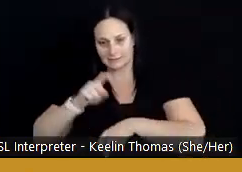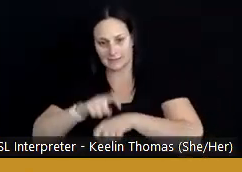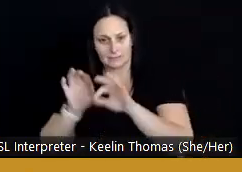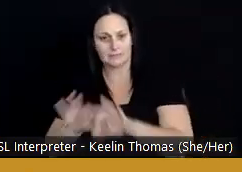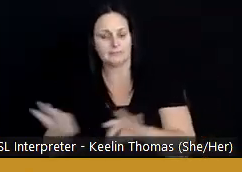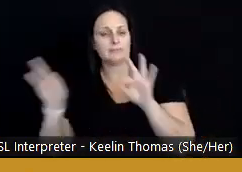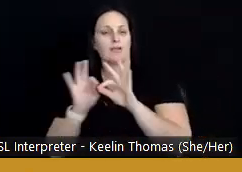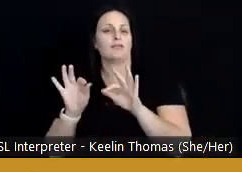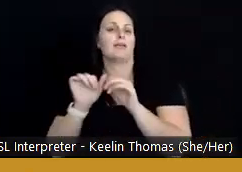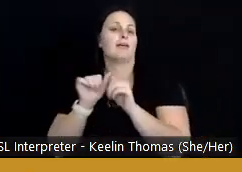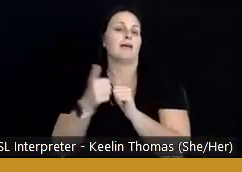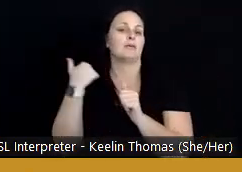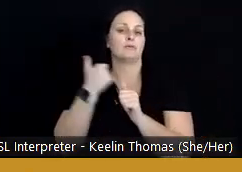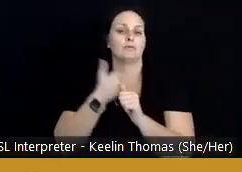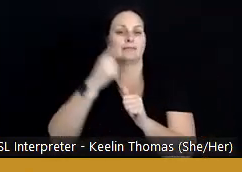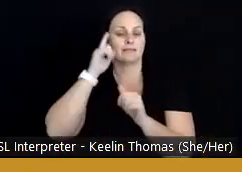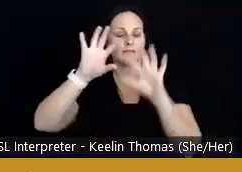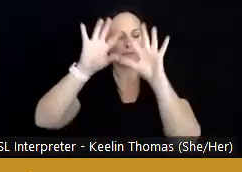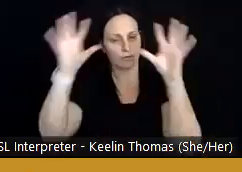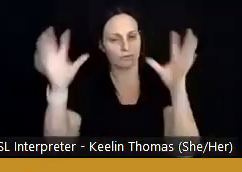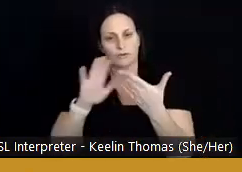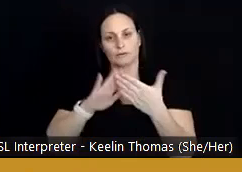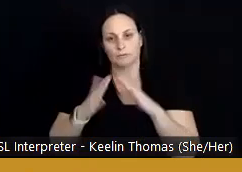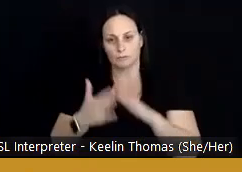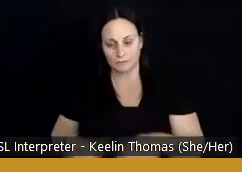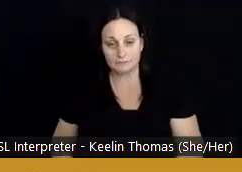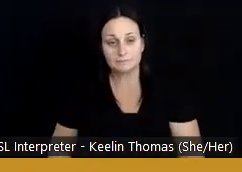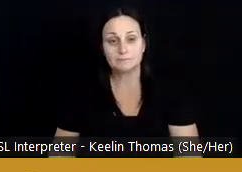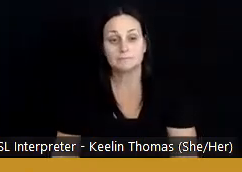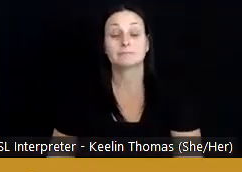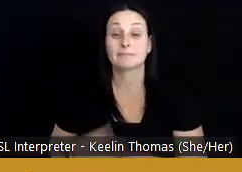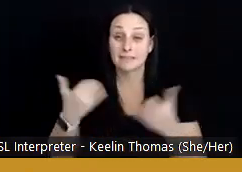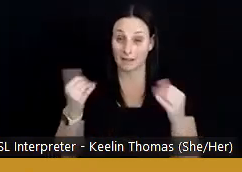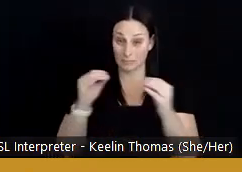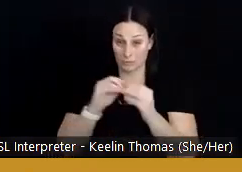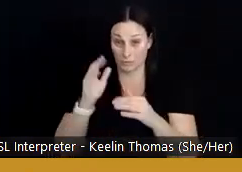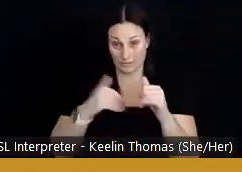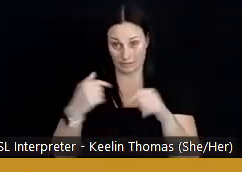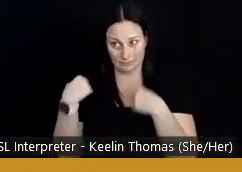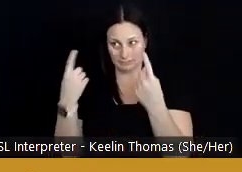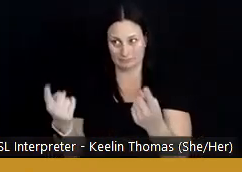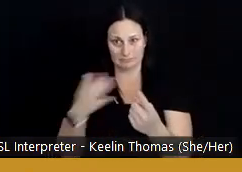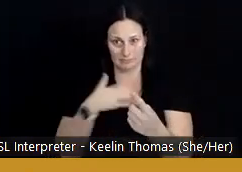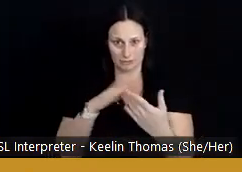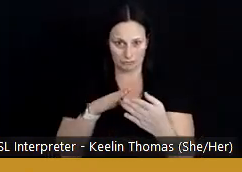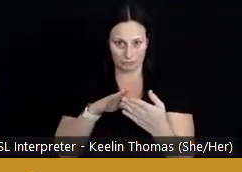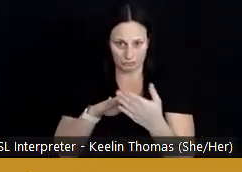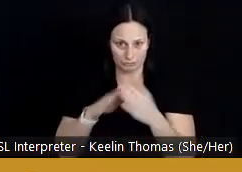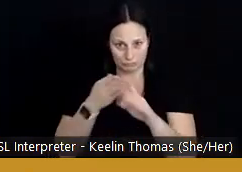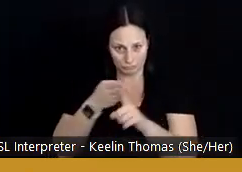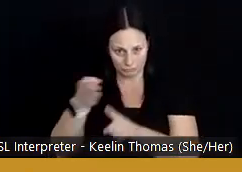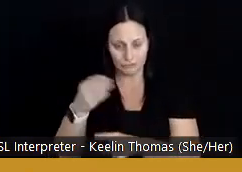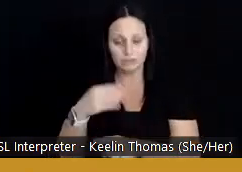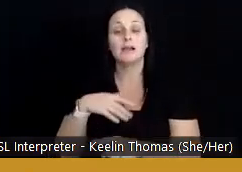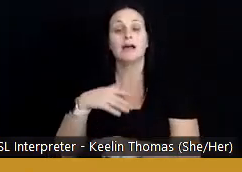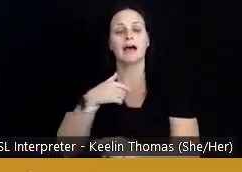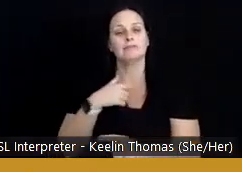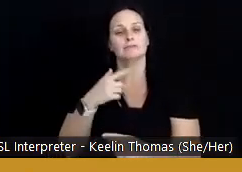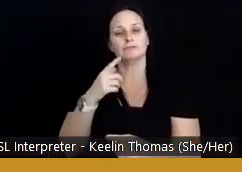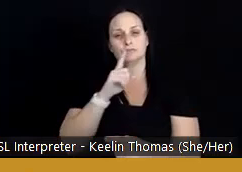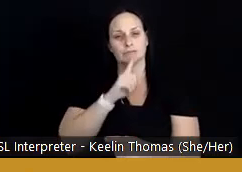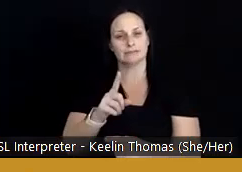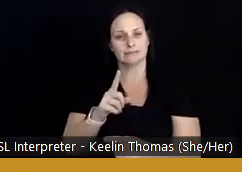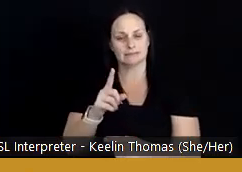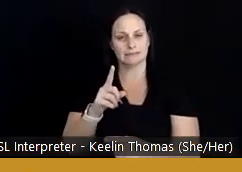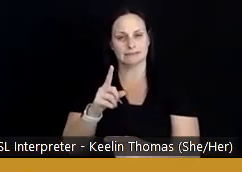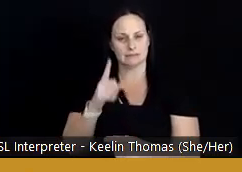about the overall health of a community. Now, more than any time in my career, I've noticed that place really, really